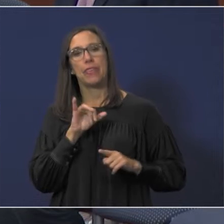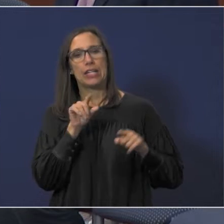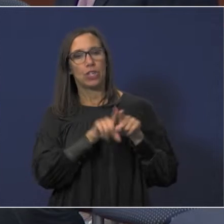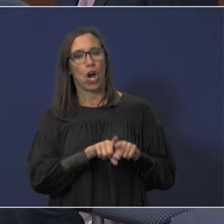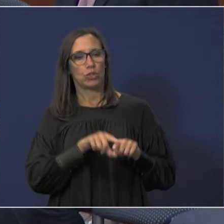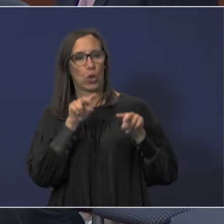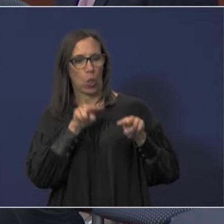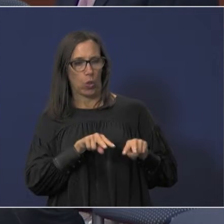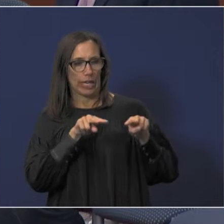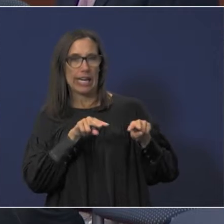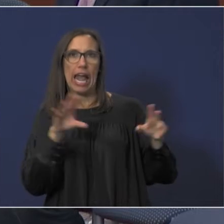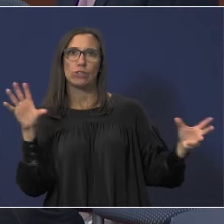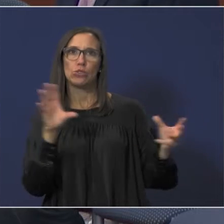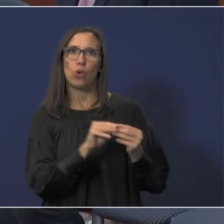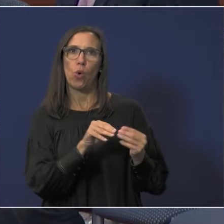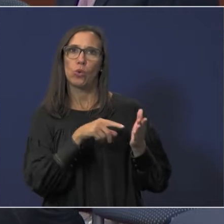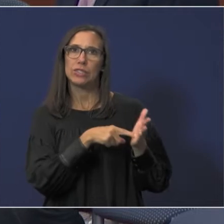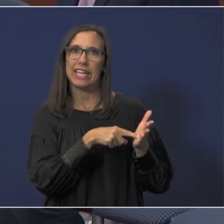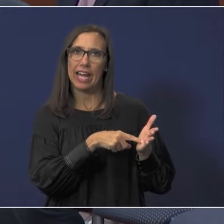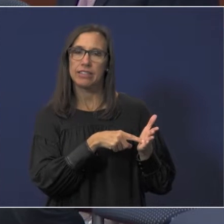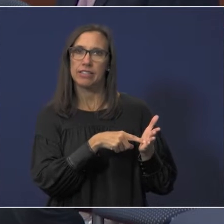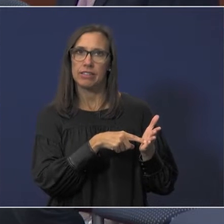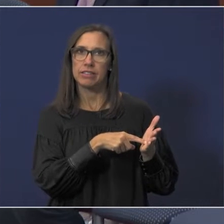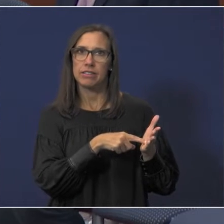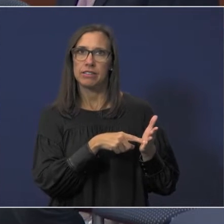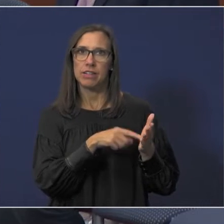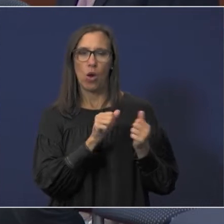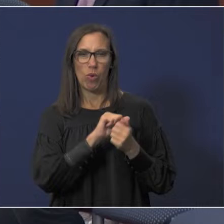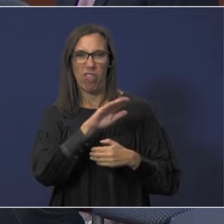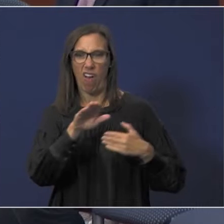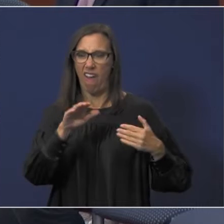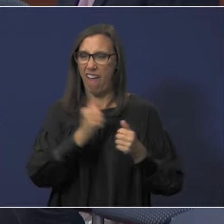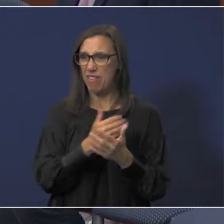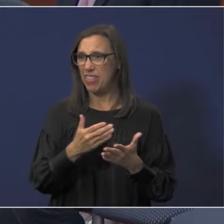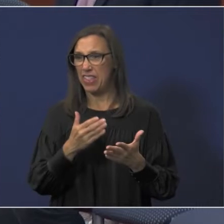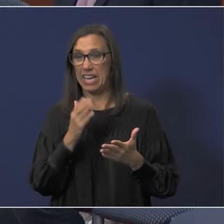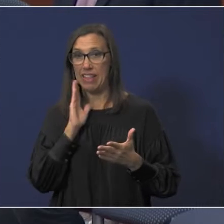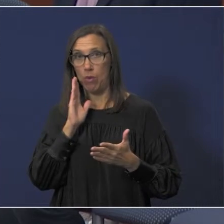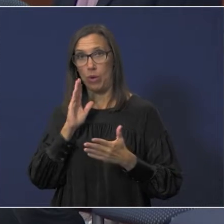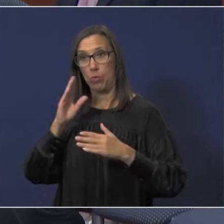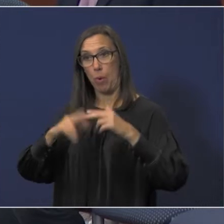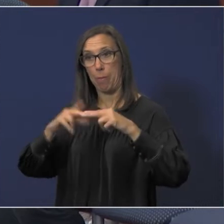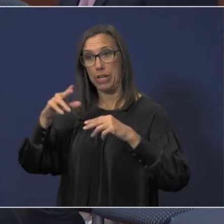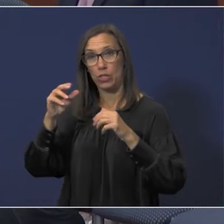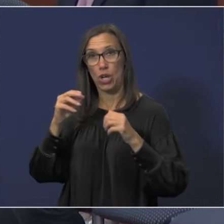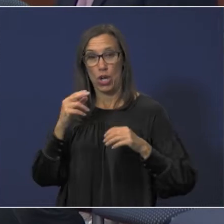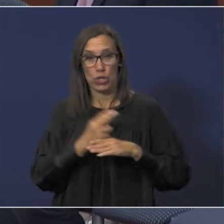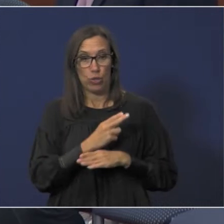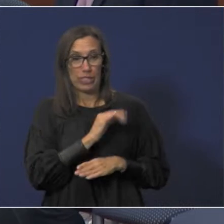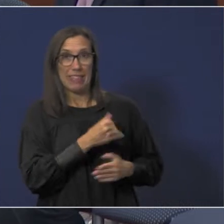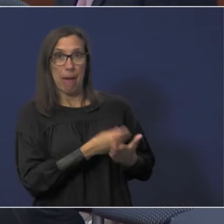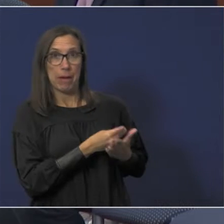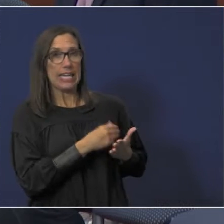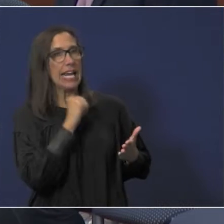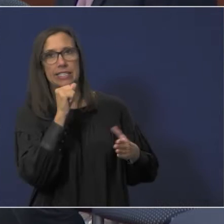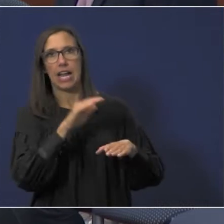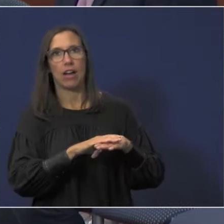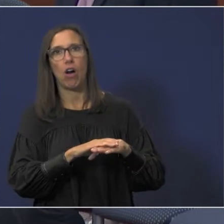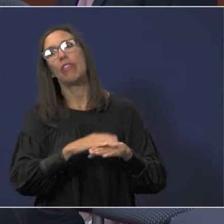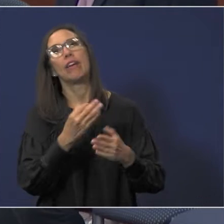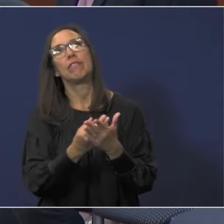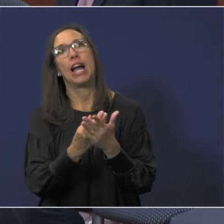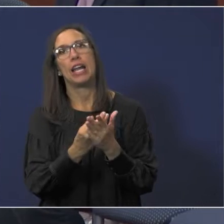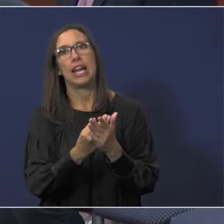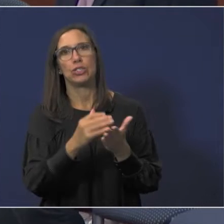at our total debt, when all of our assets that we're going to build with that debt are not reflected on our financial statements yet.